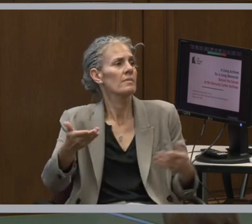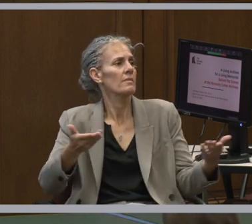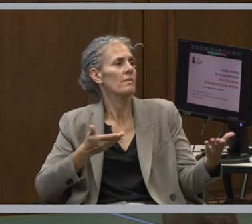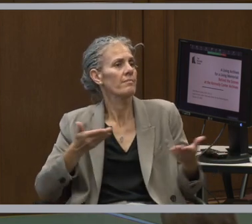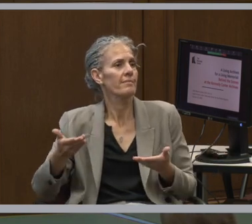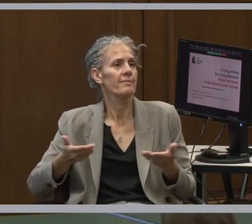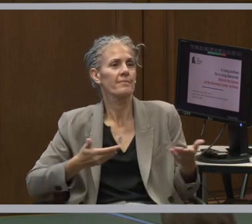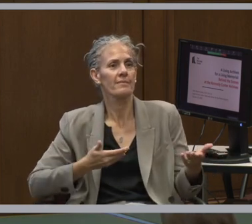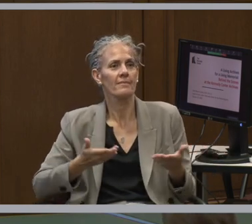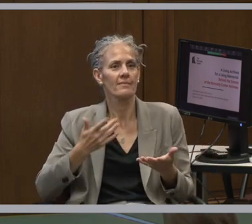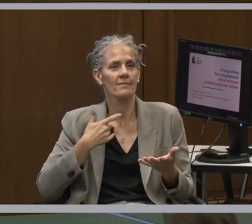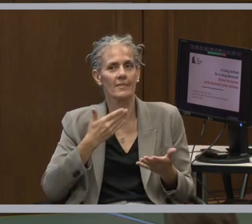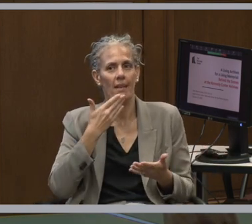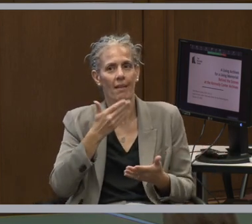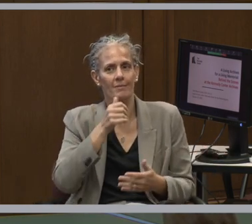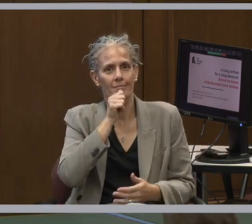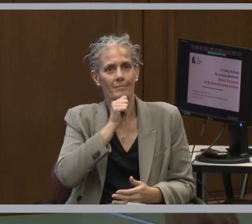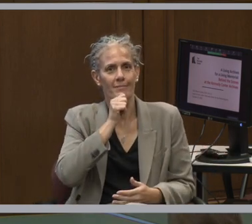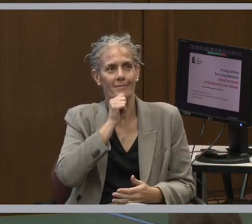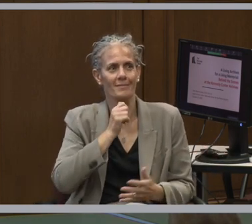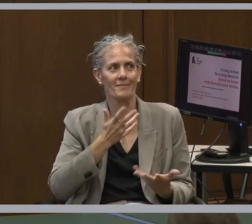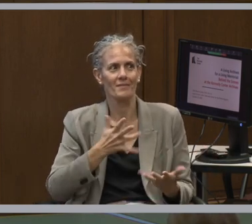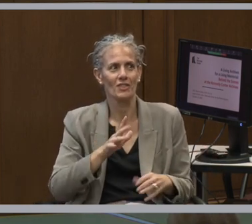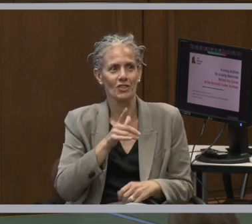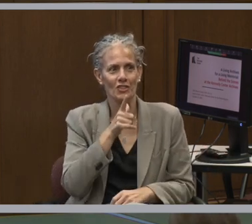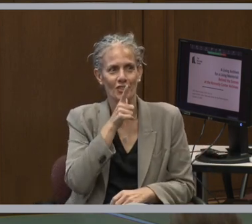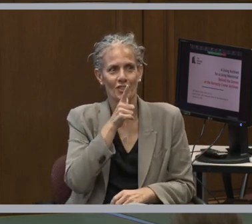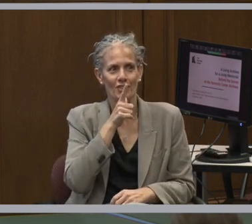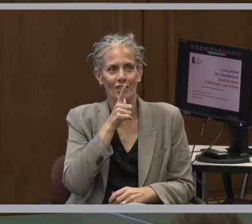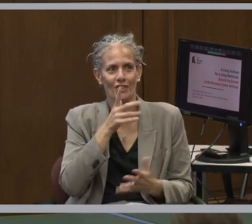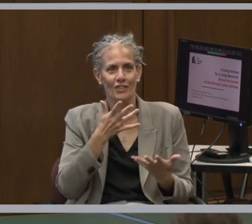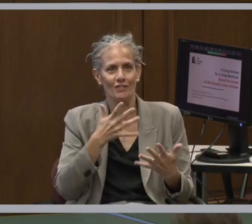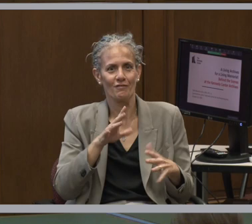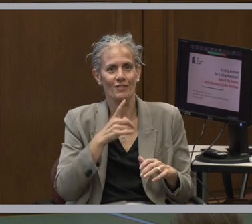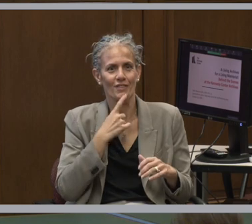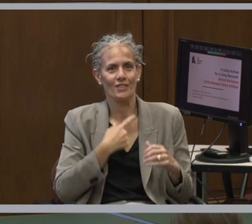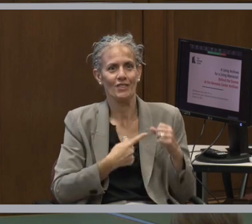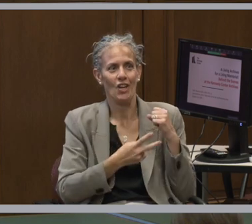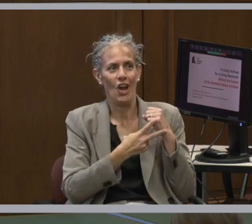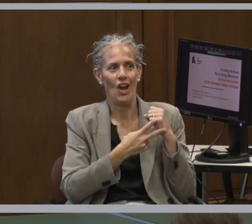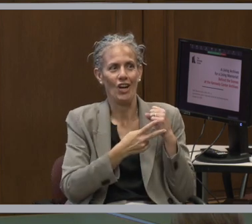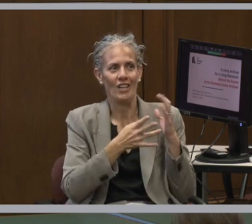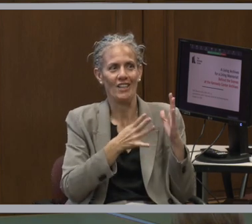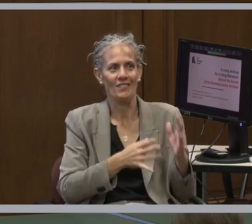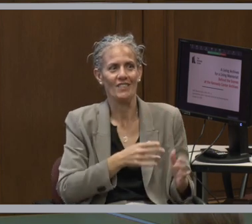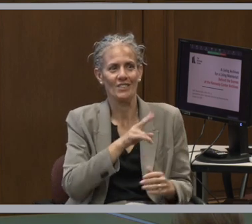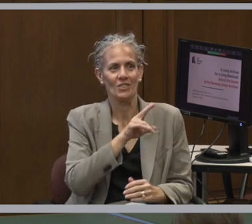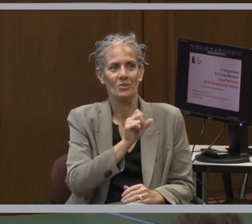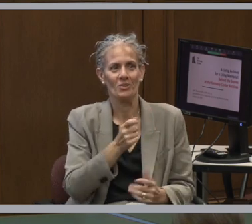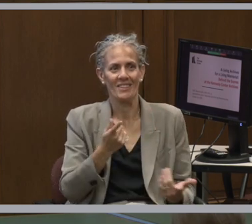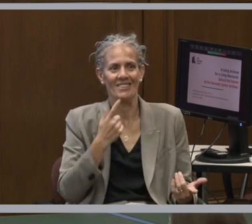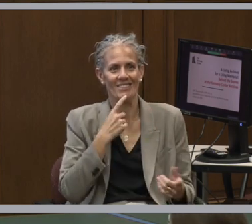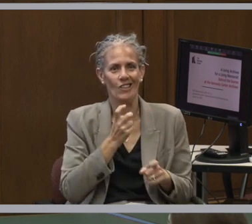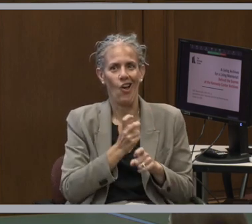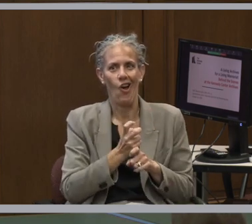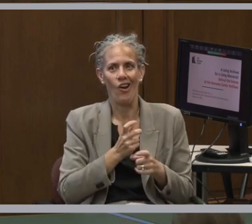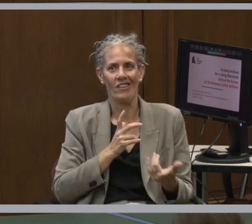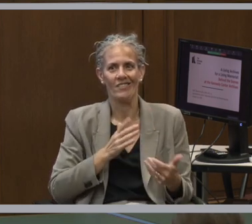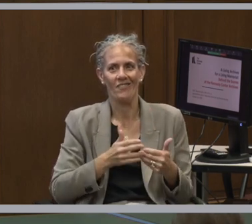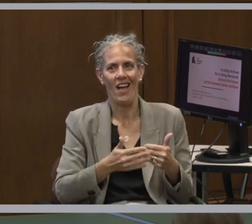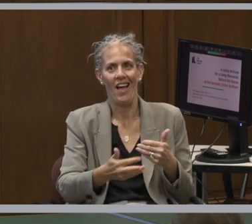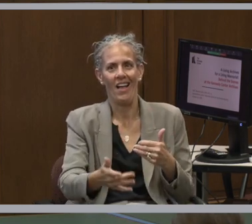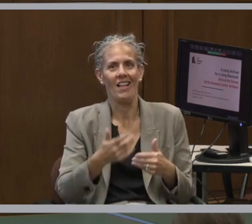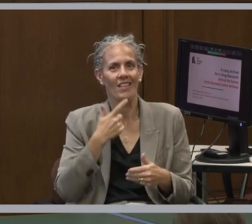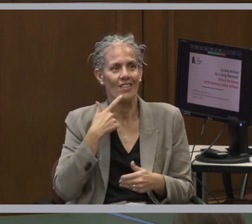Thanks so much for sticking it out. I know post-lunch and post-archivist of the United States is a hard act to follow. My name is Sophia